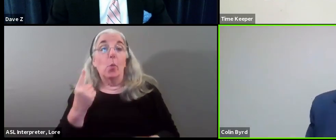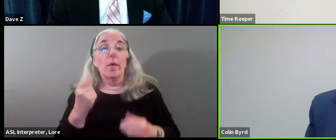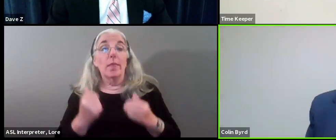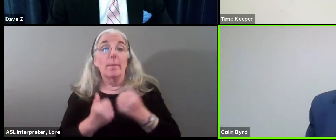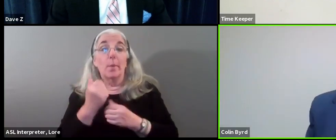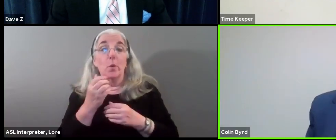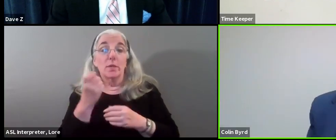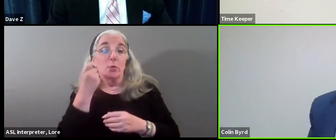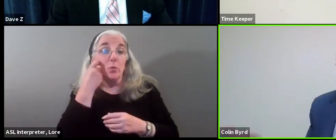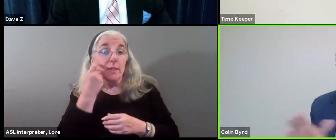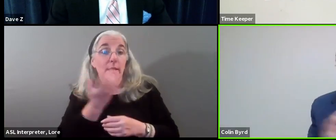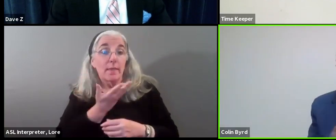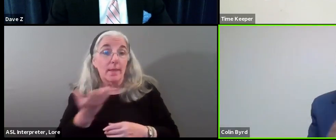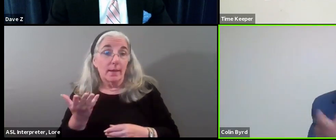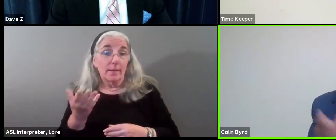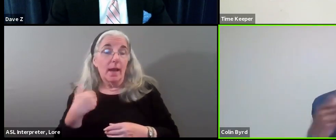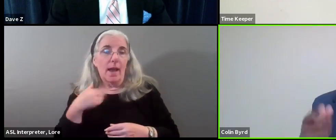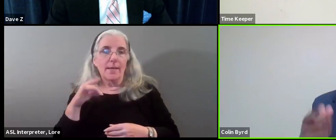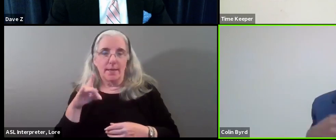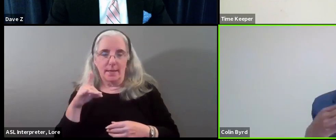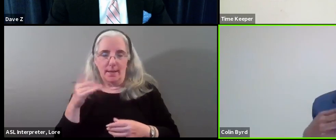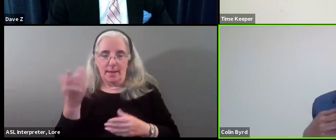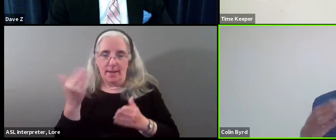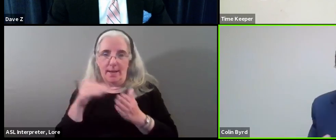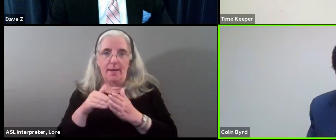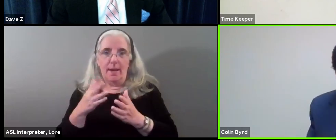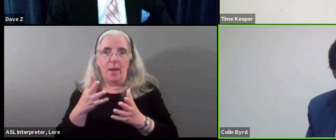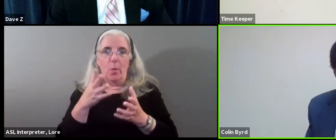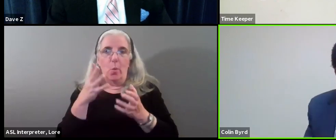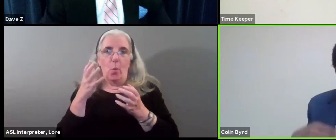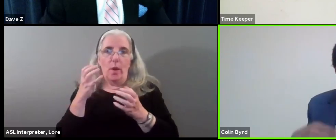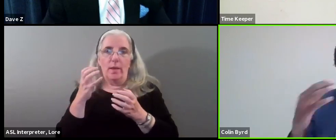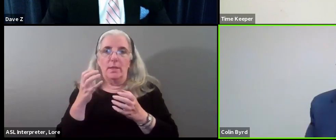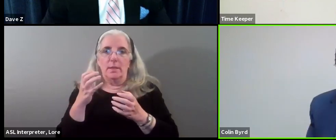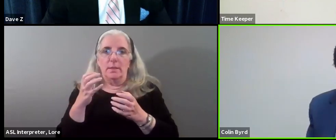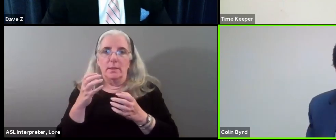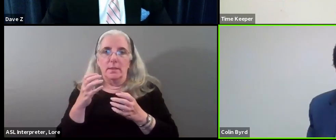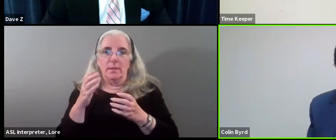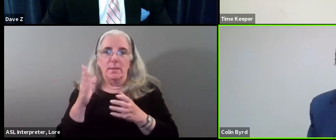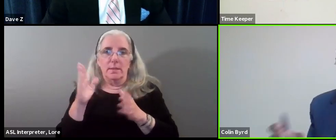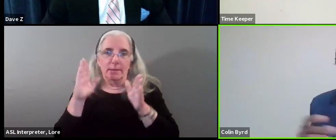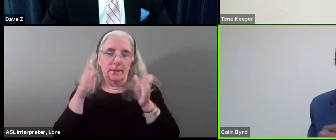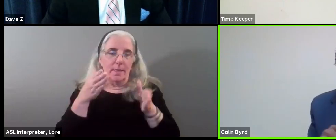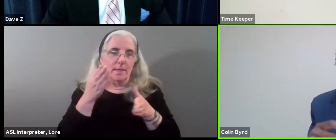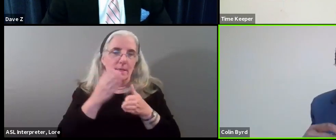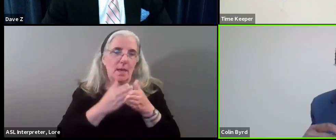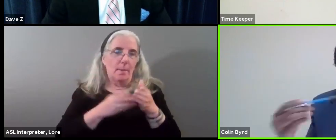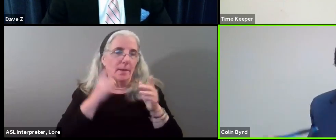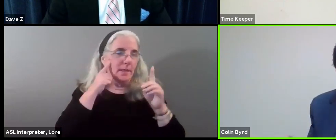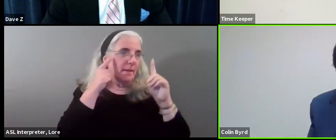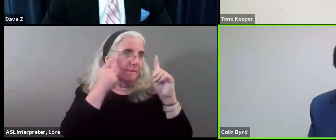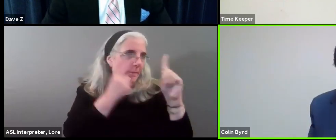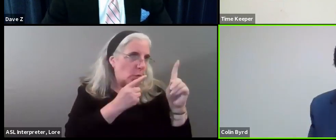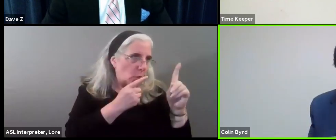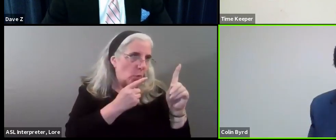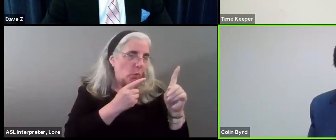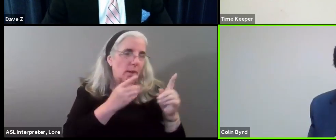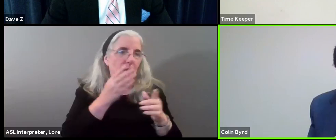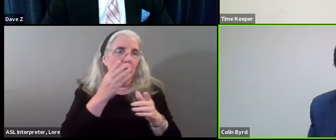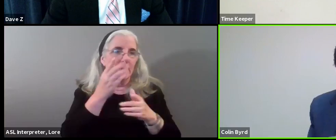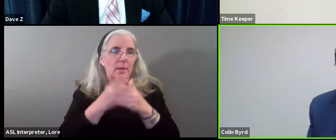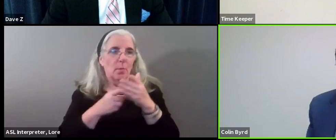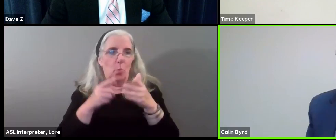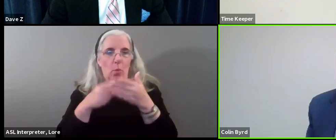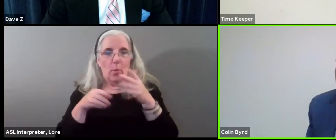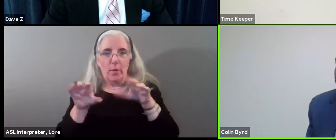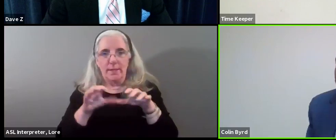recent things that I did, because again, some of the conversation is aspirational, but I want to connect the aspirational to what has already been done as